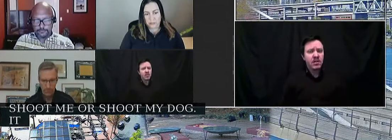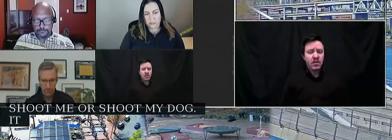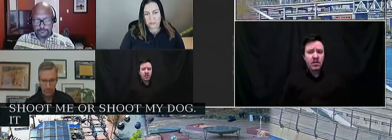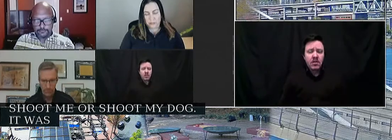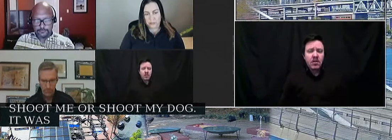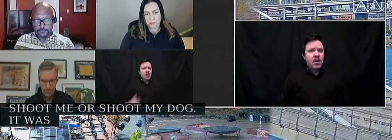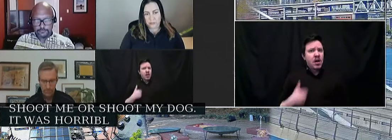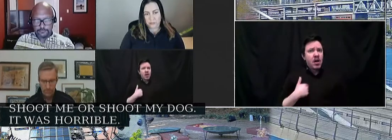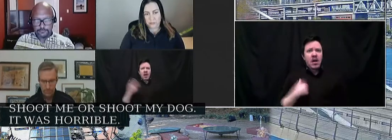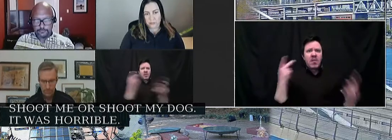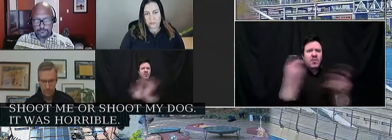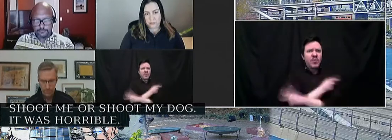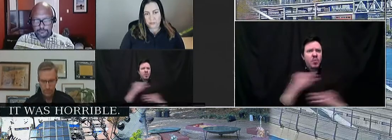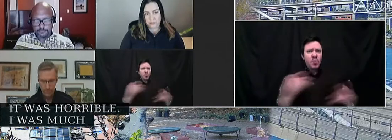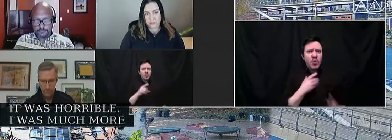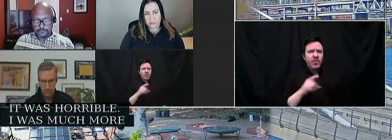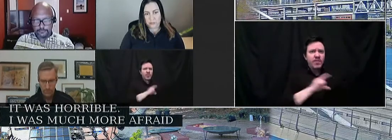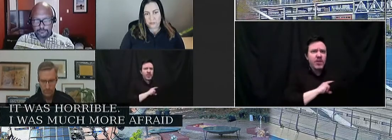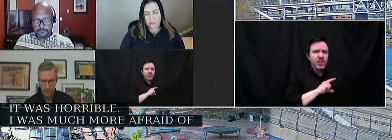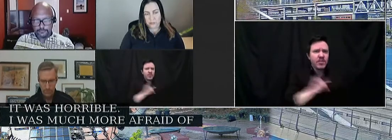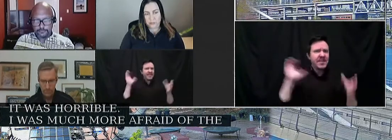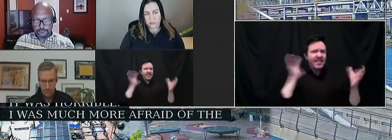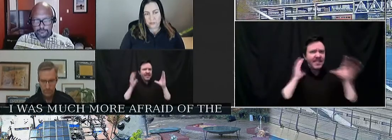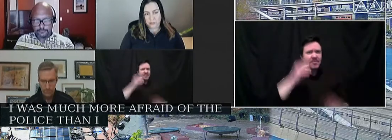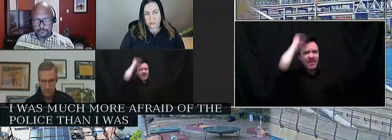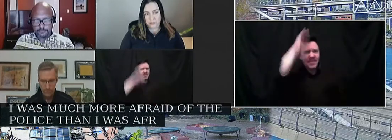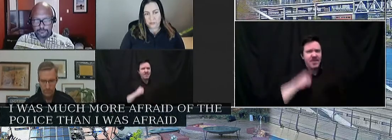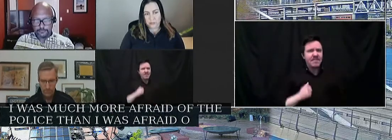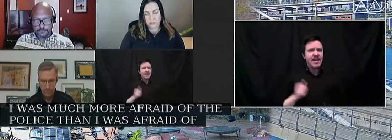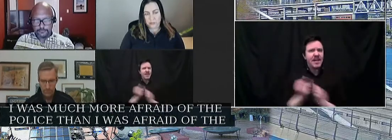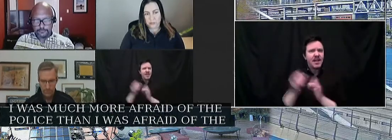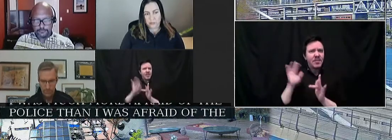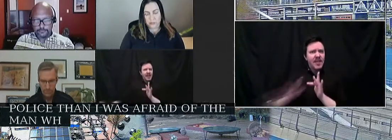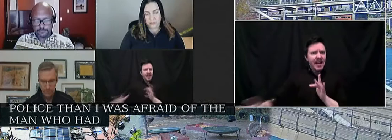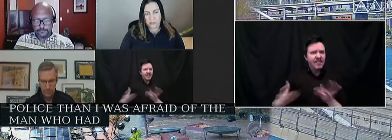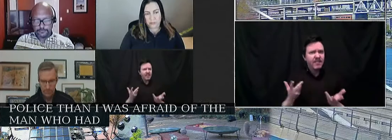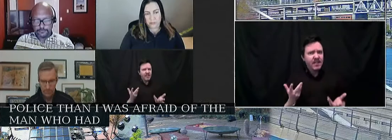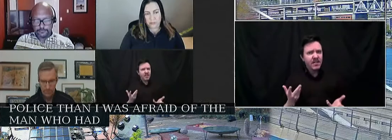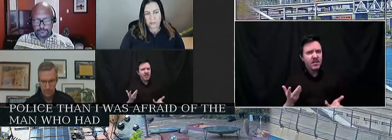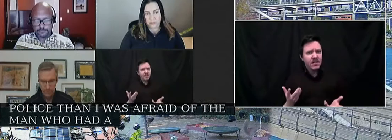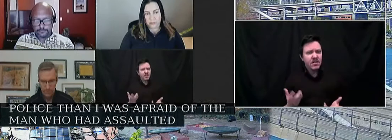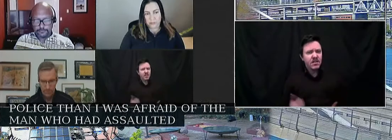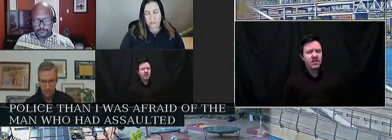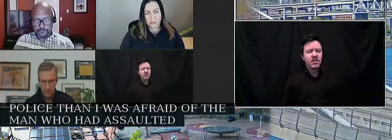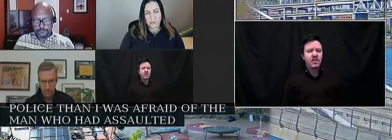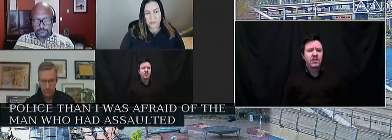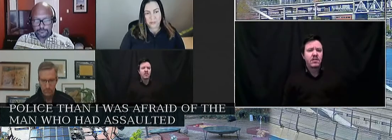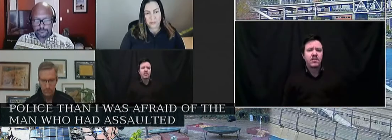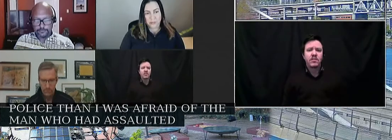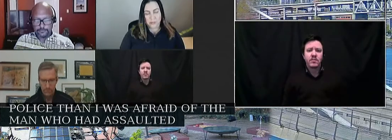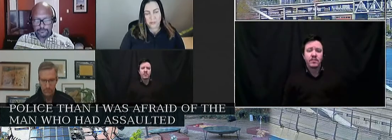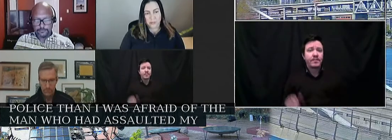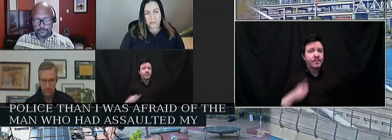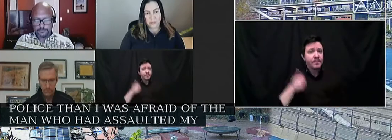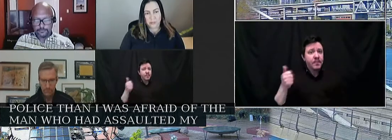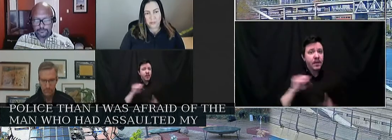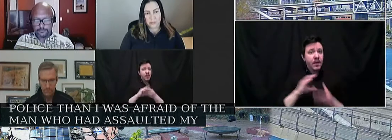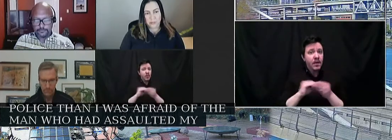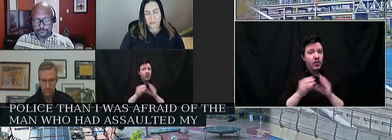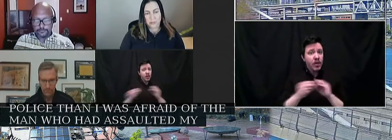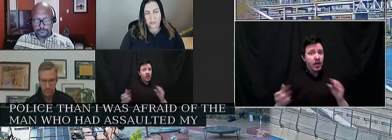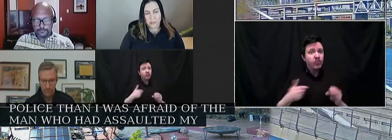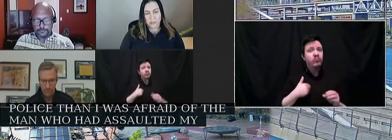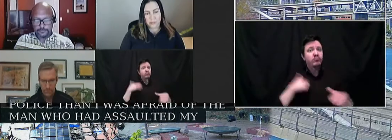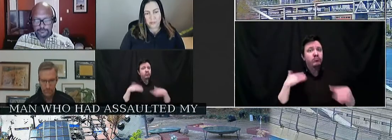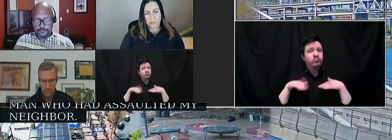much more afraid of the police than when I was afraid of the man who had assaulted my neighbor. On another occasion, I was